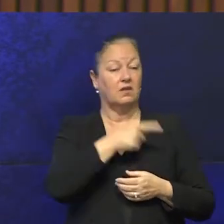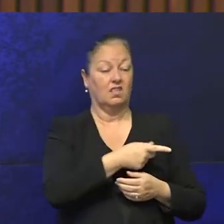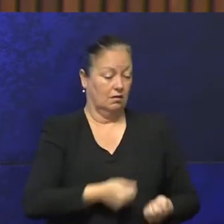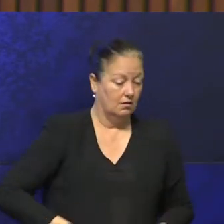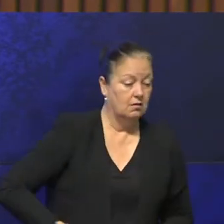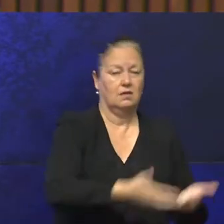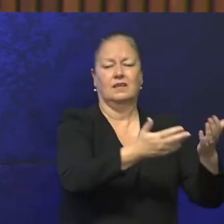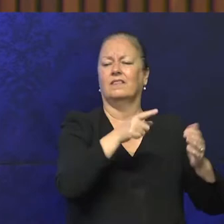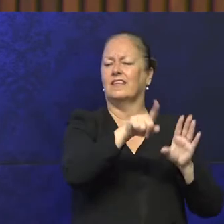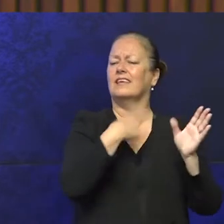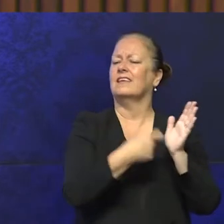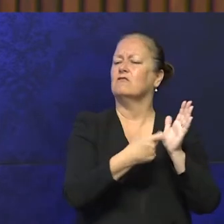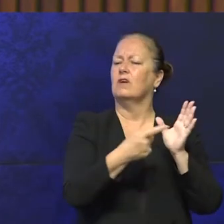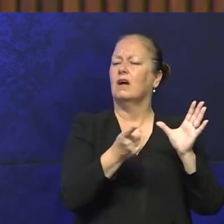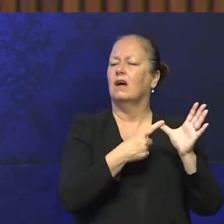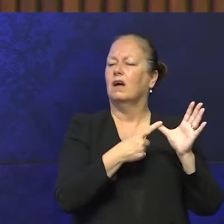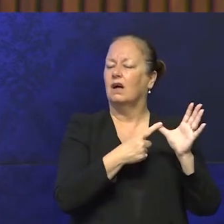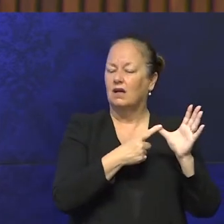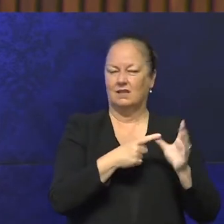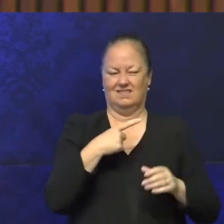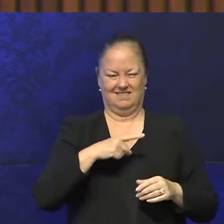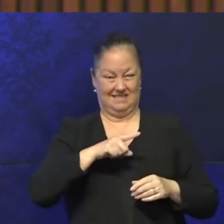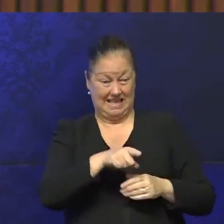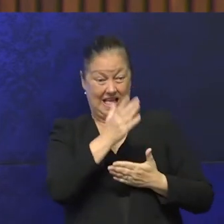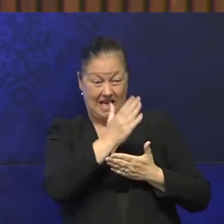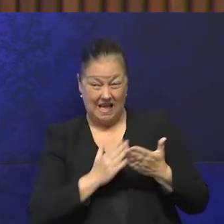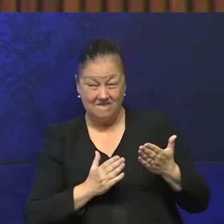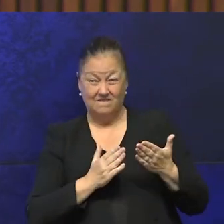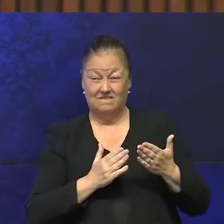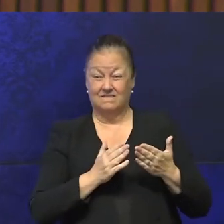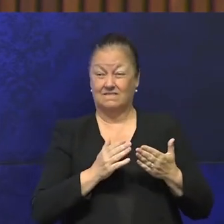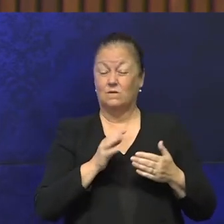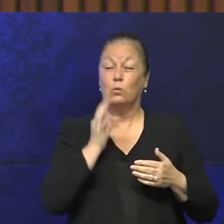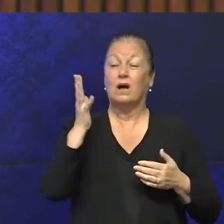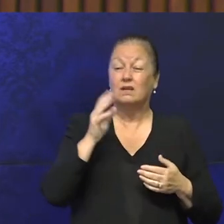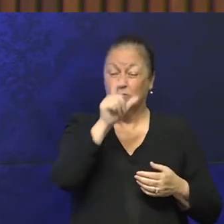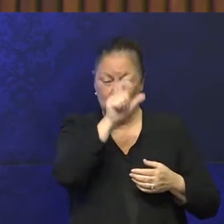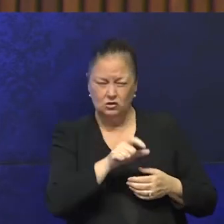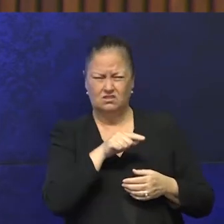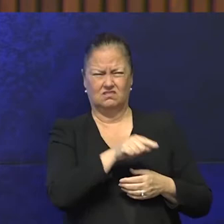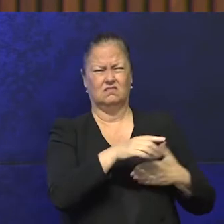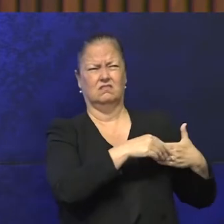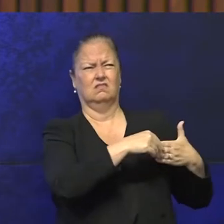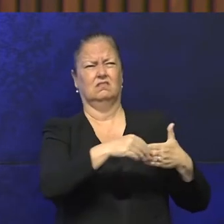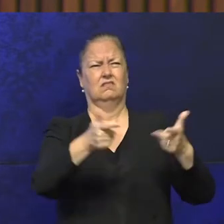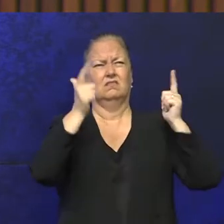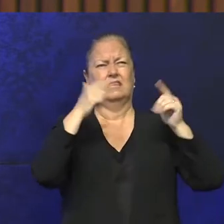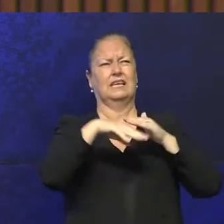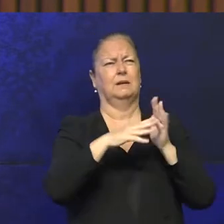Yarra, because they thought we can't have a half-caste running Aboriginal people in a mission,